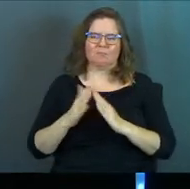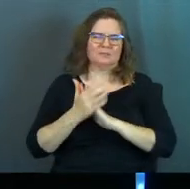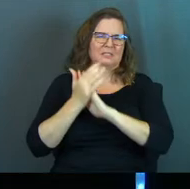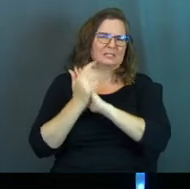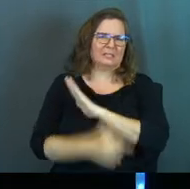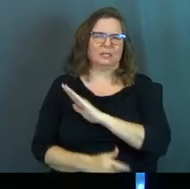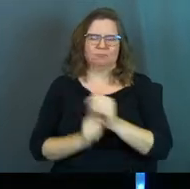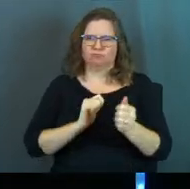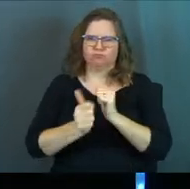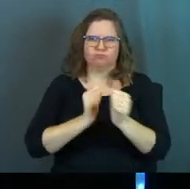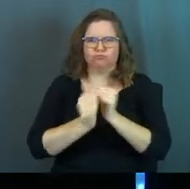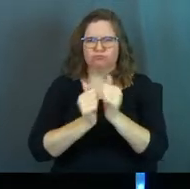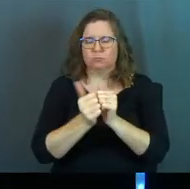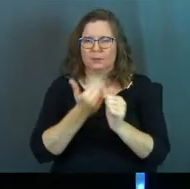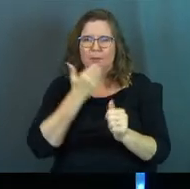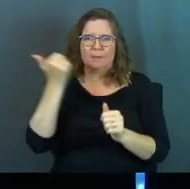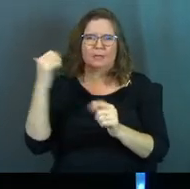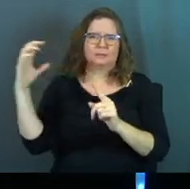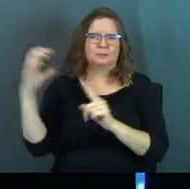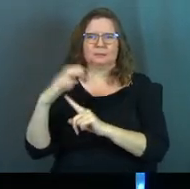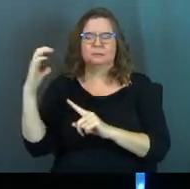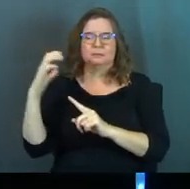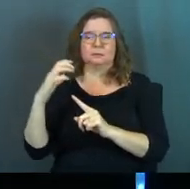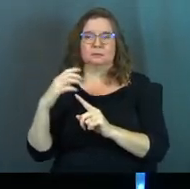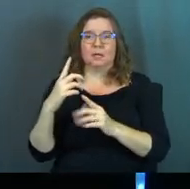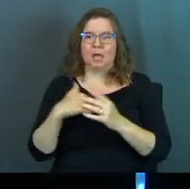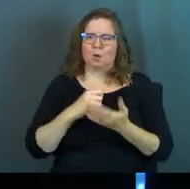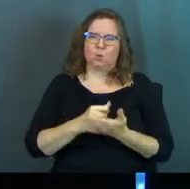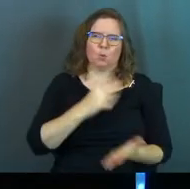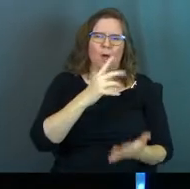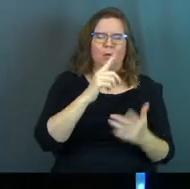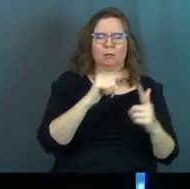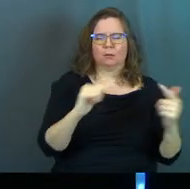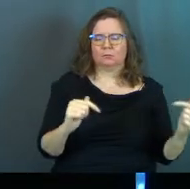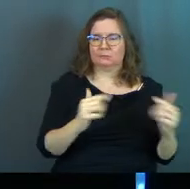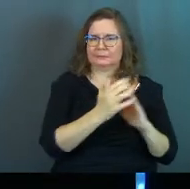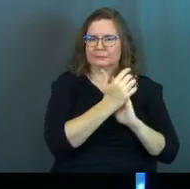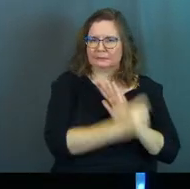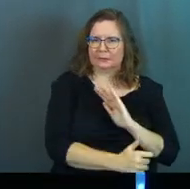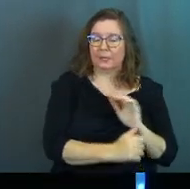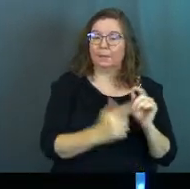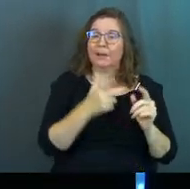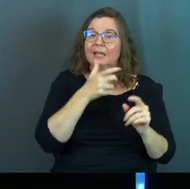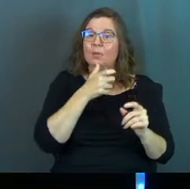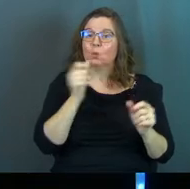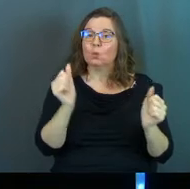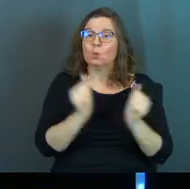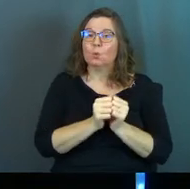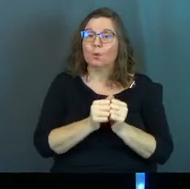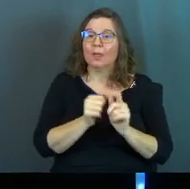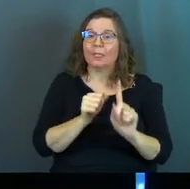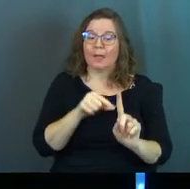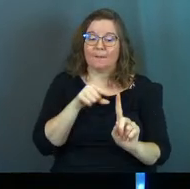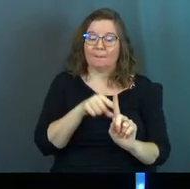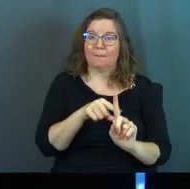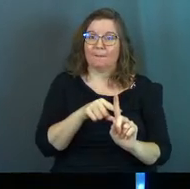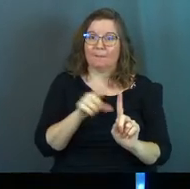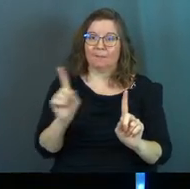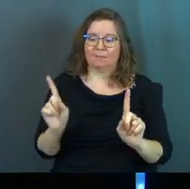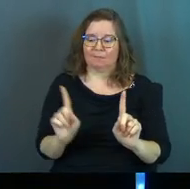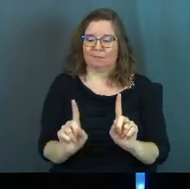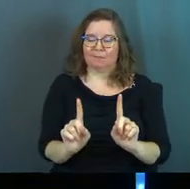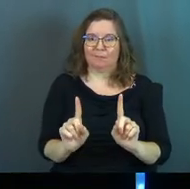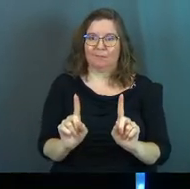game, right? They're super competitive. They're the best and wealthy and all this kind of stuff. But guess who's right next to them? It's not